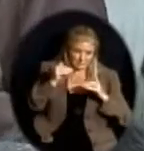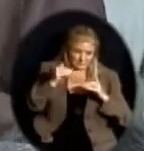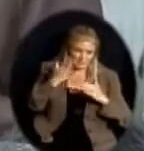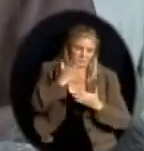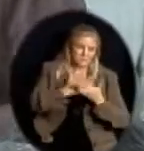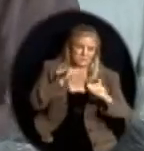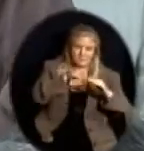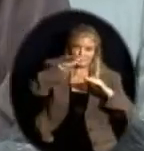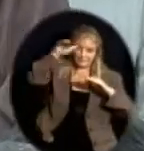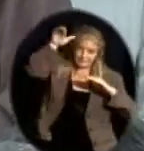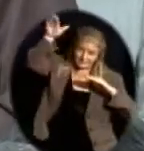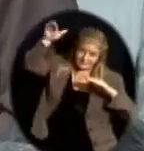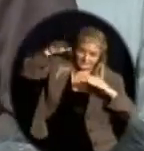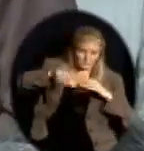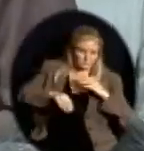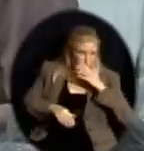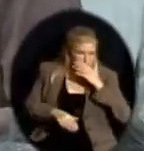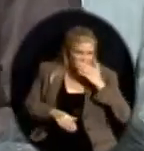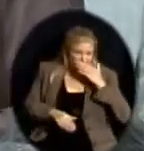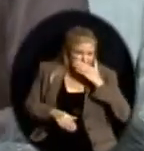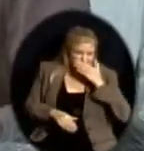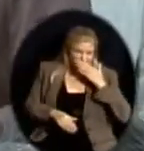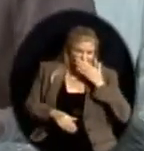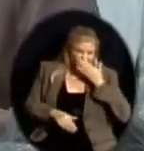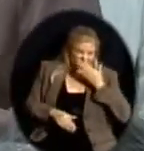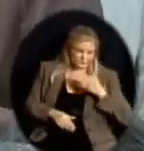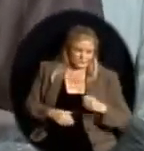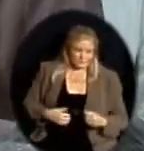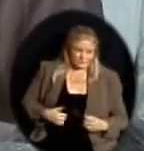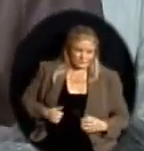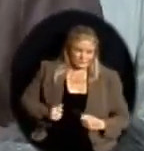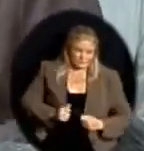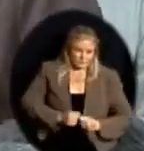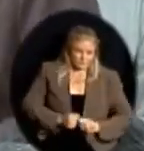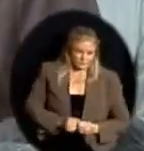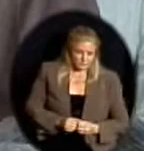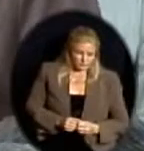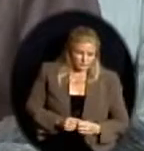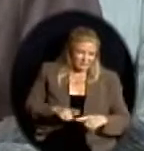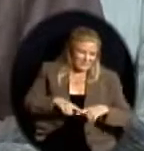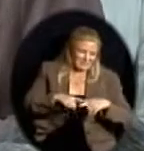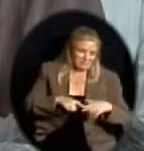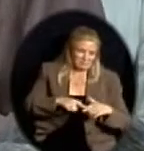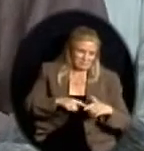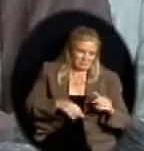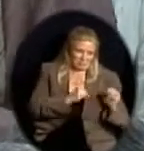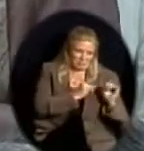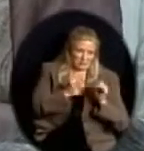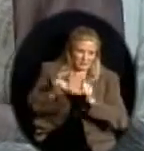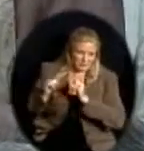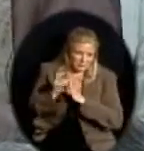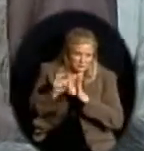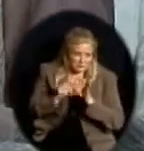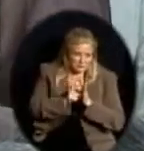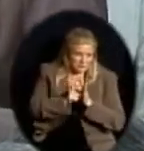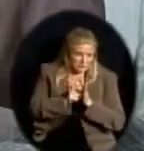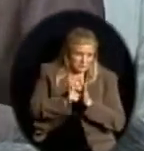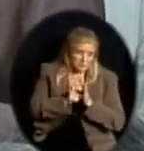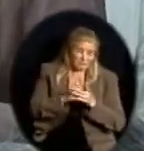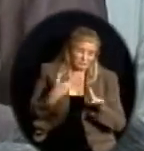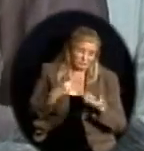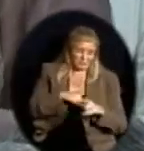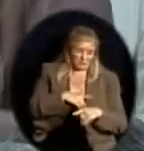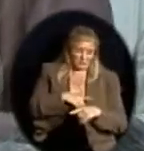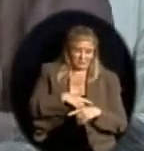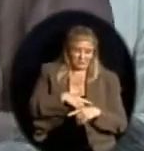write it out until they're right close to it. I suppose it's a Russian roulette any way you play it. So you certainly are right that, as a board,